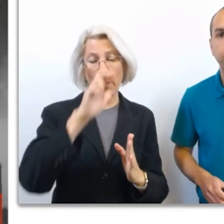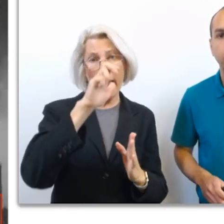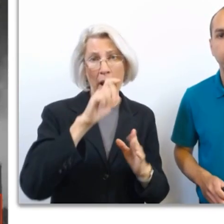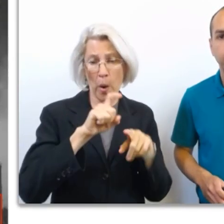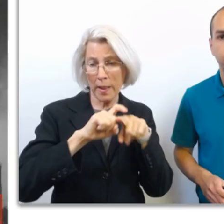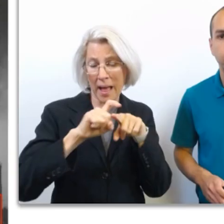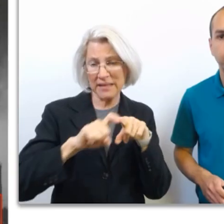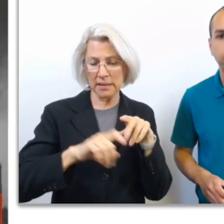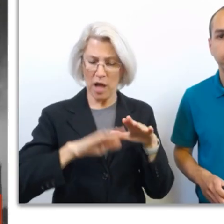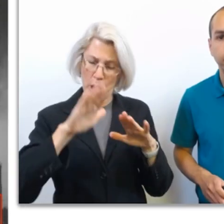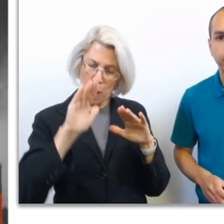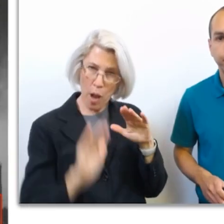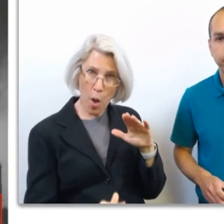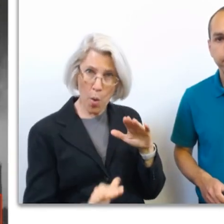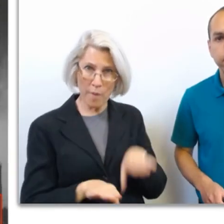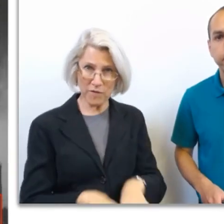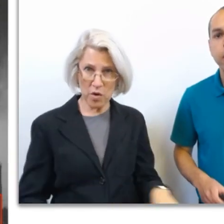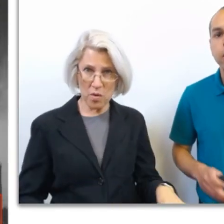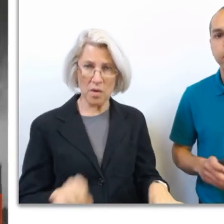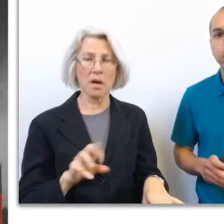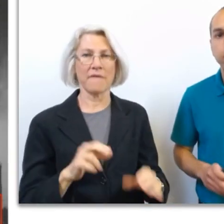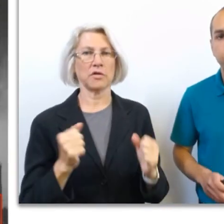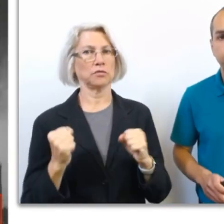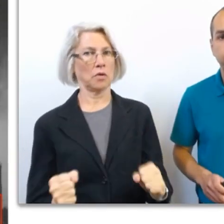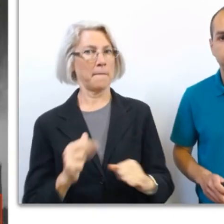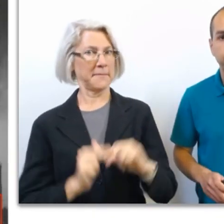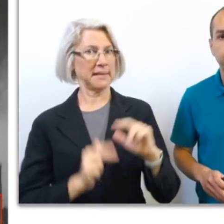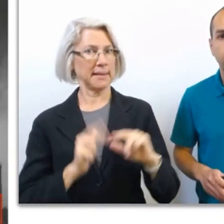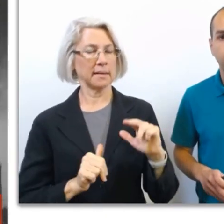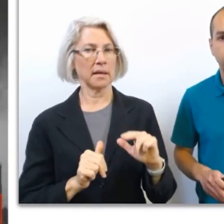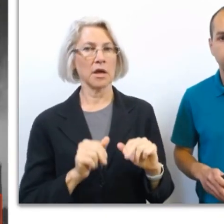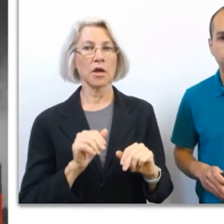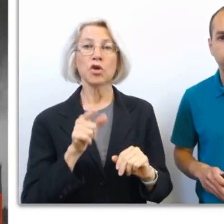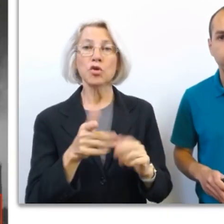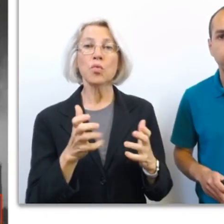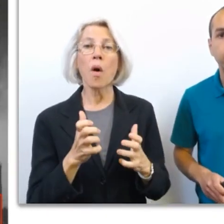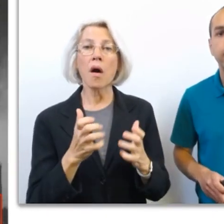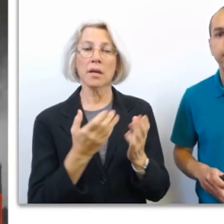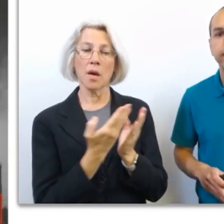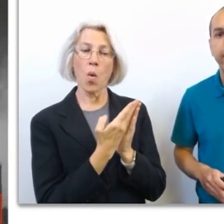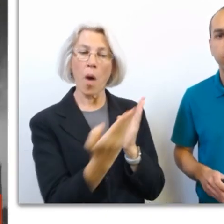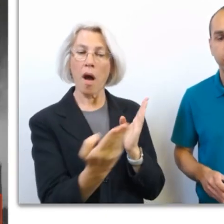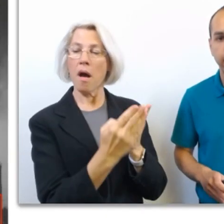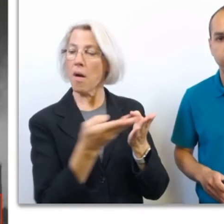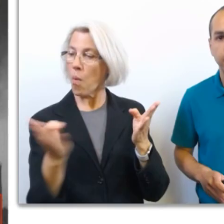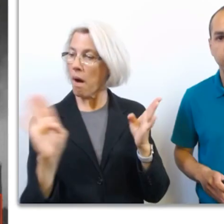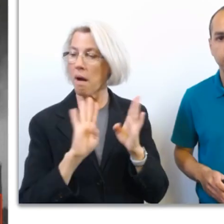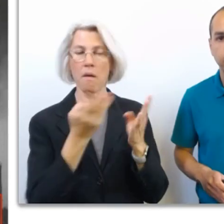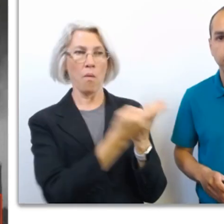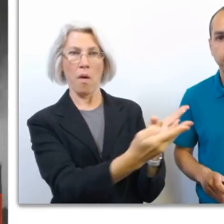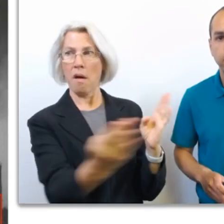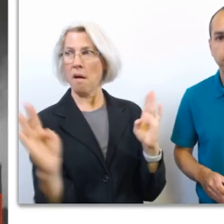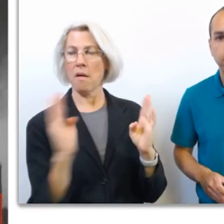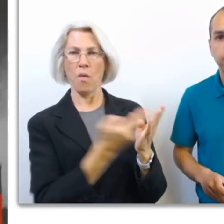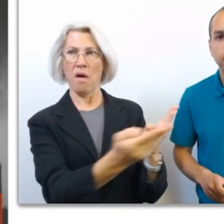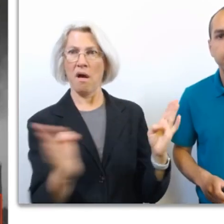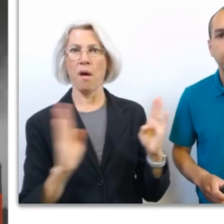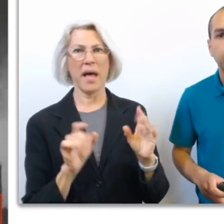lowest floor of a sturdy building. Your goal is to put as many walls between you and the outside as possible.